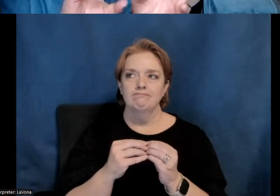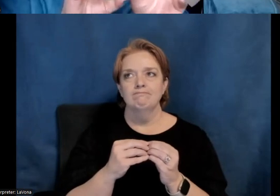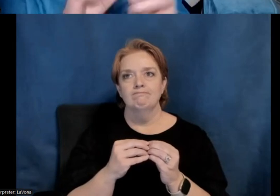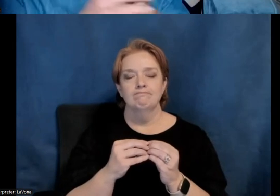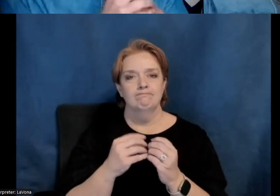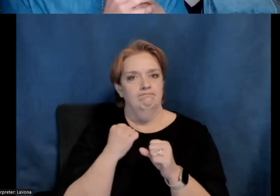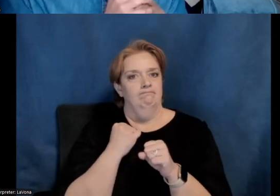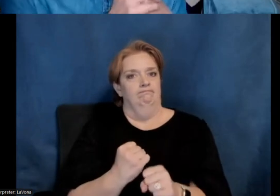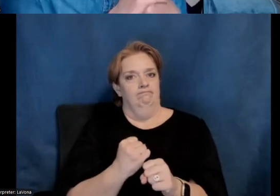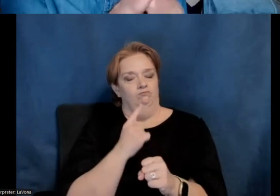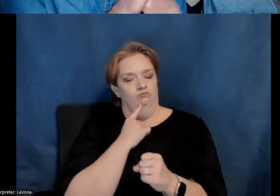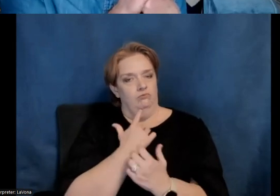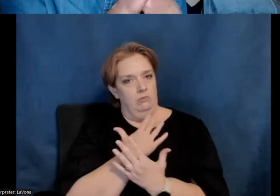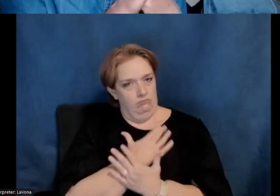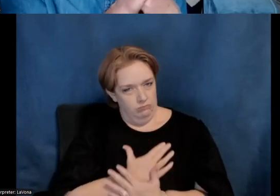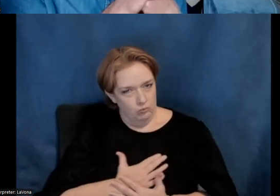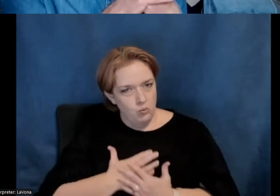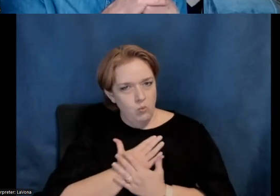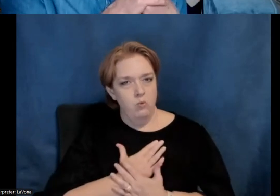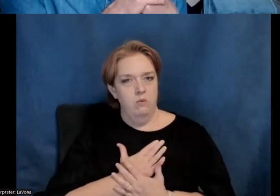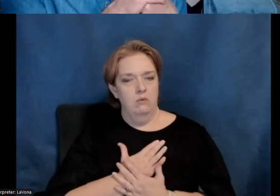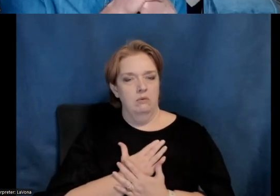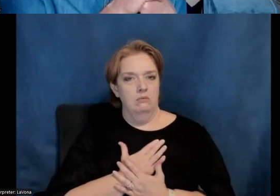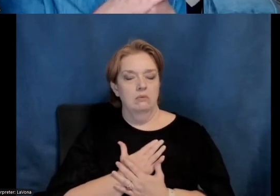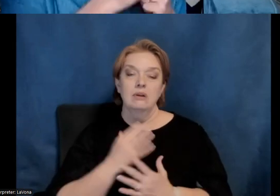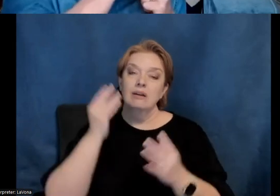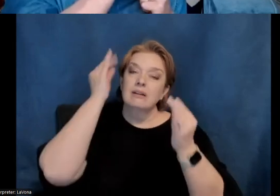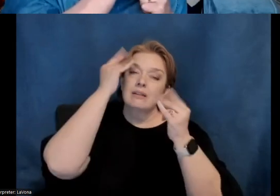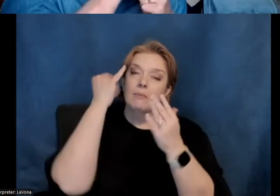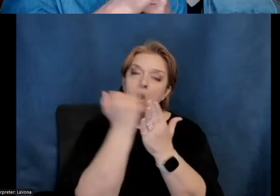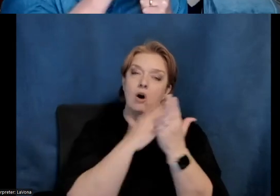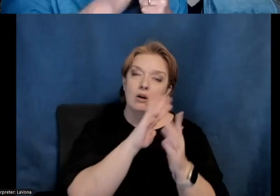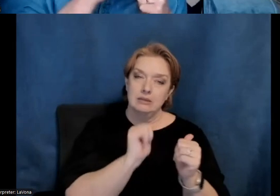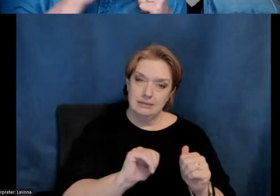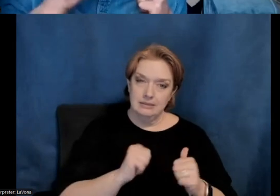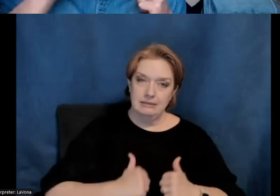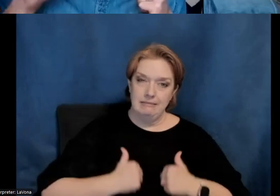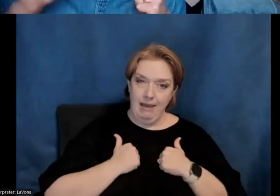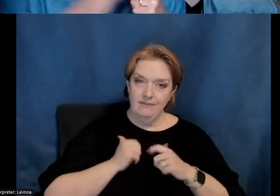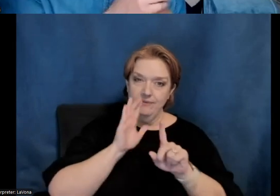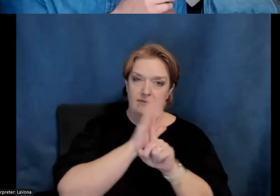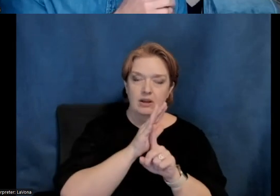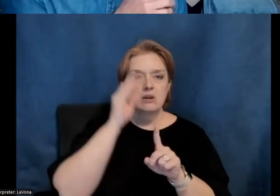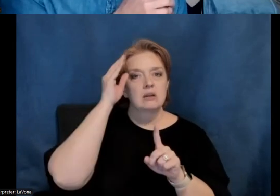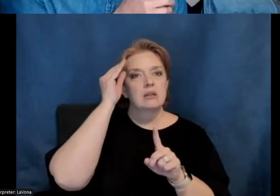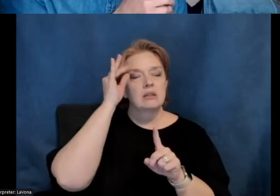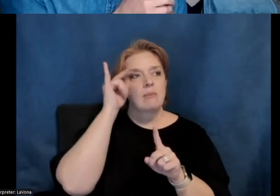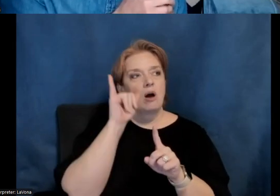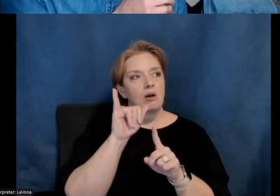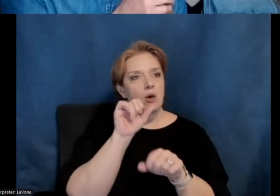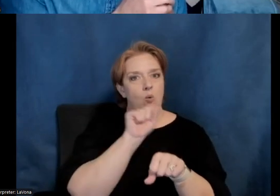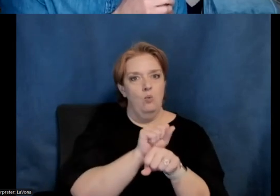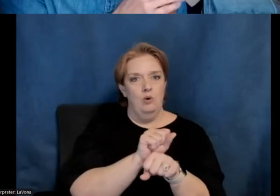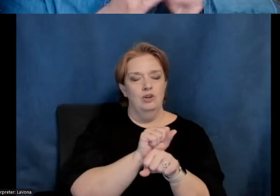in the context of the artist's life, you, you, uh, understand more about the evolution of work, uh, and, and